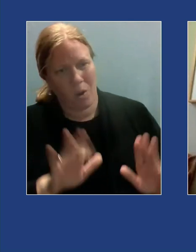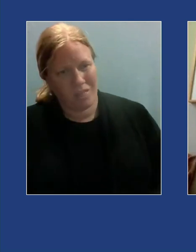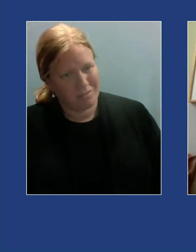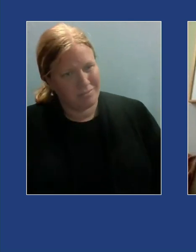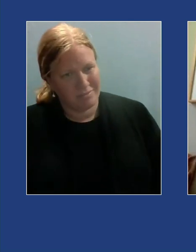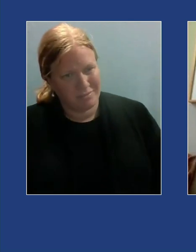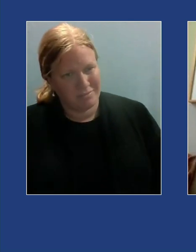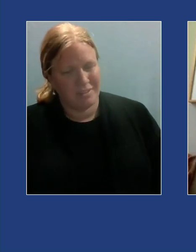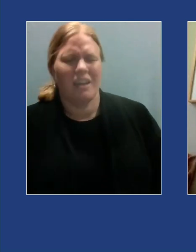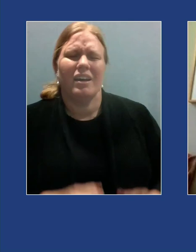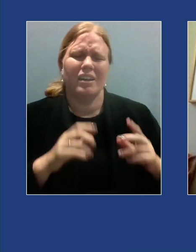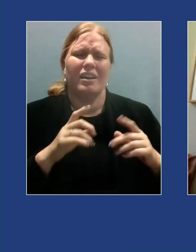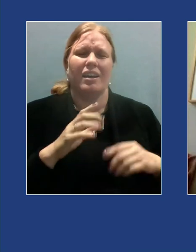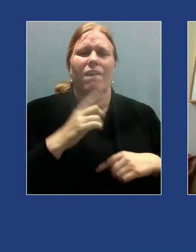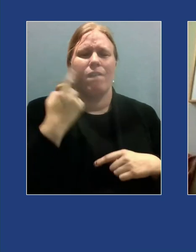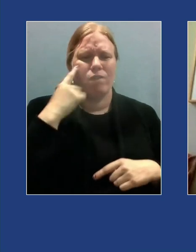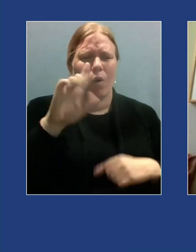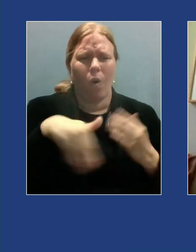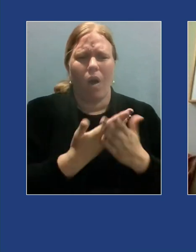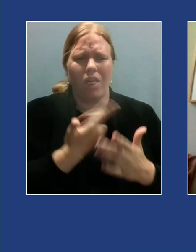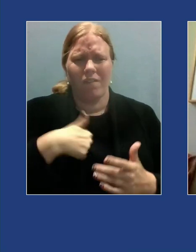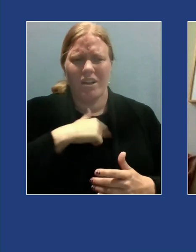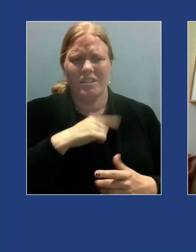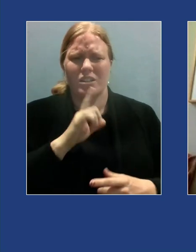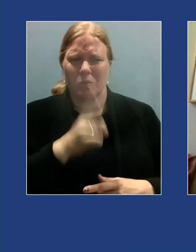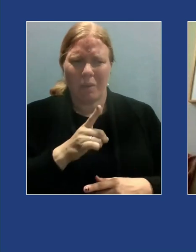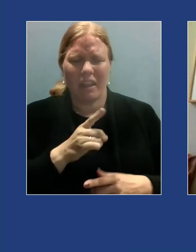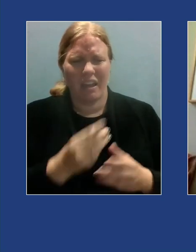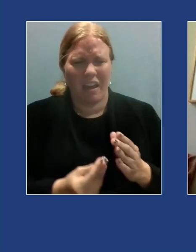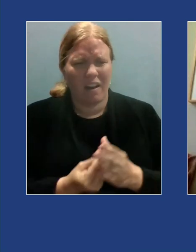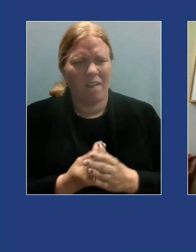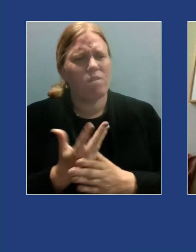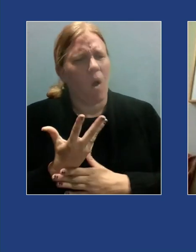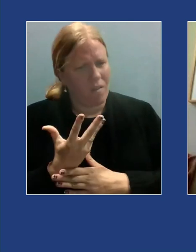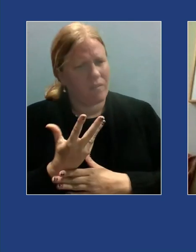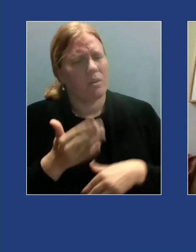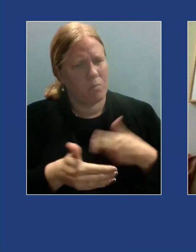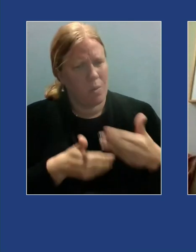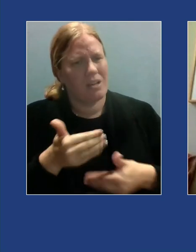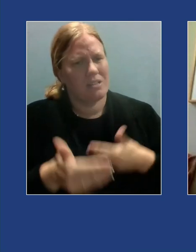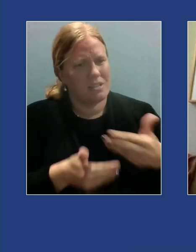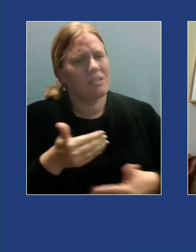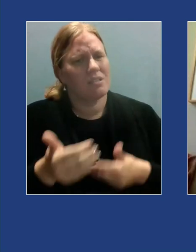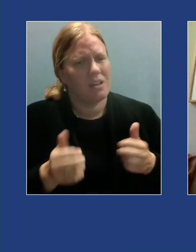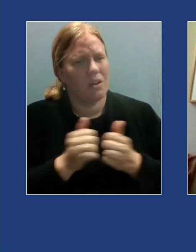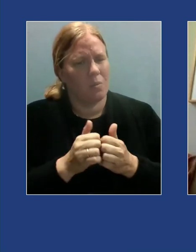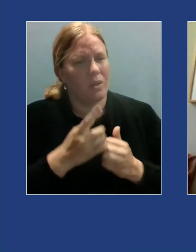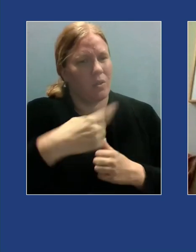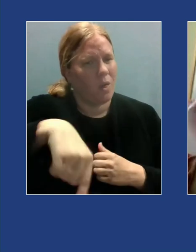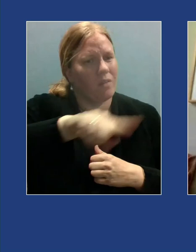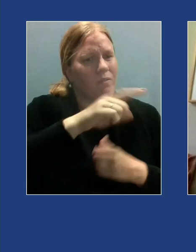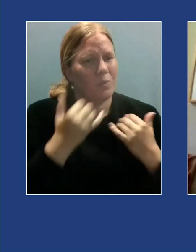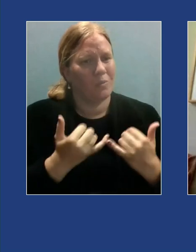is an evolving process and one that we're grateful to do in conversation and in community with all of you today